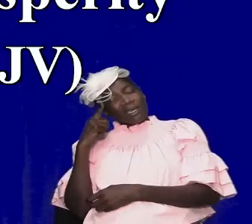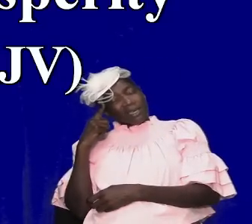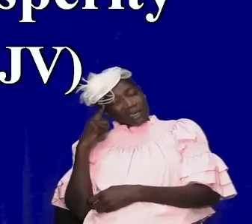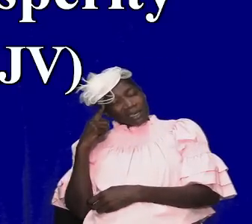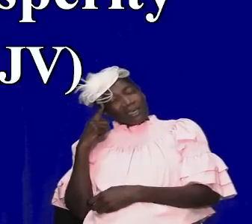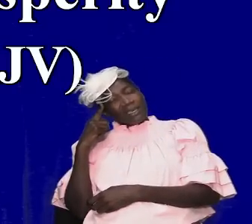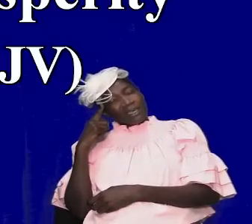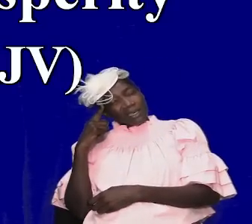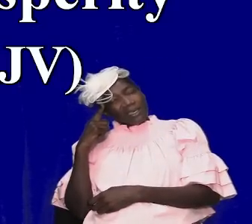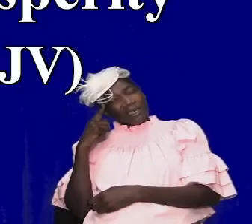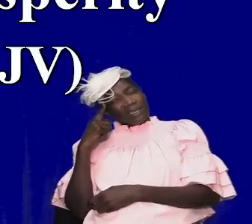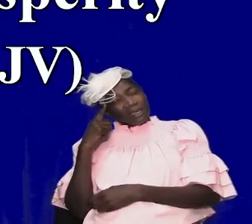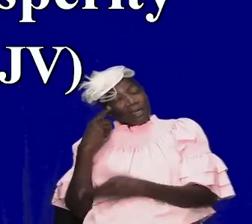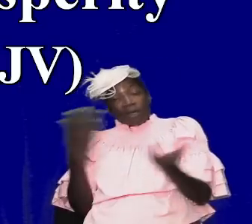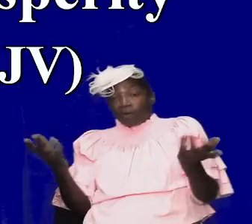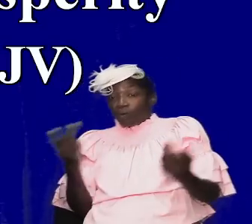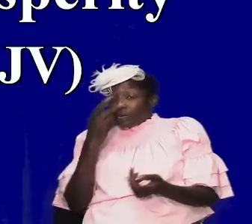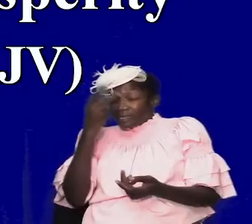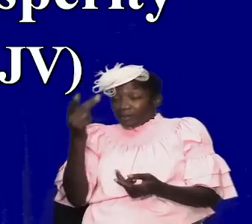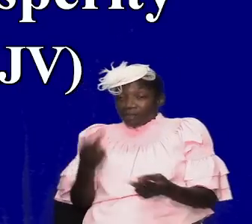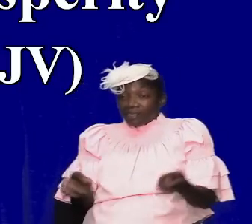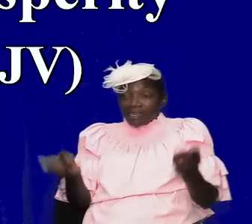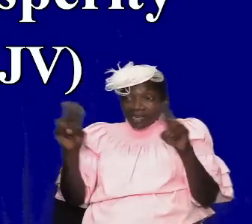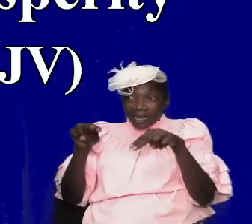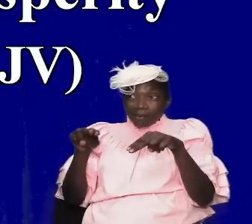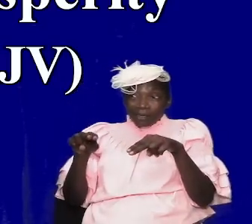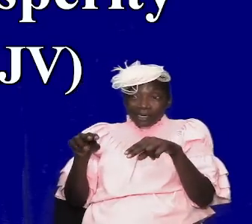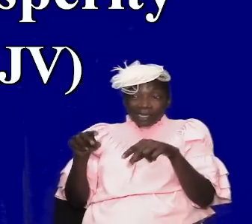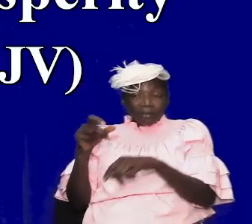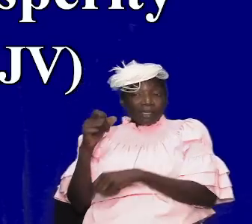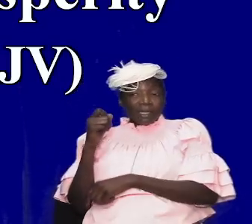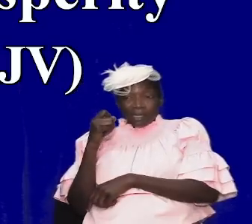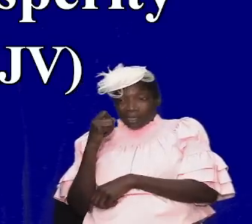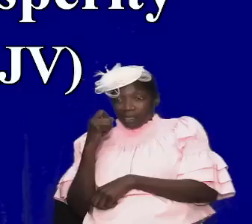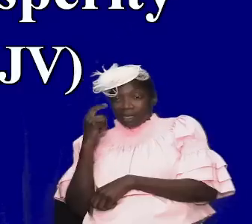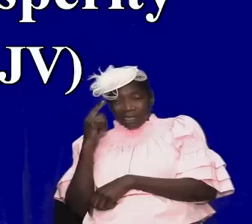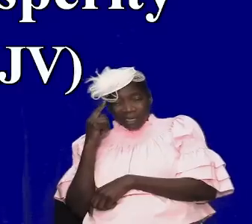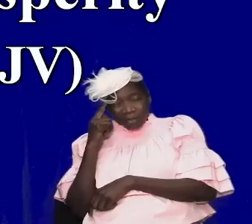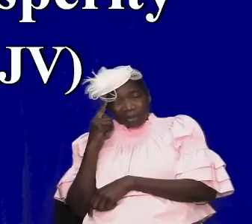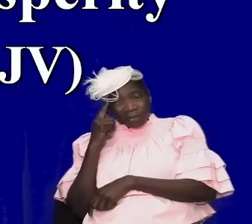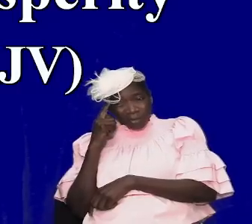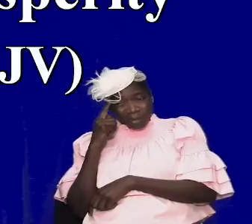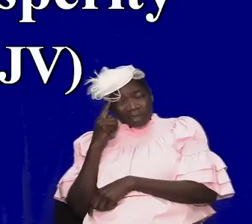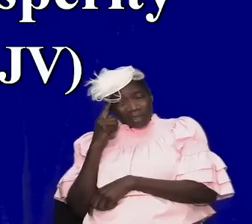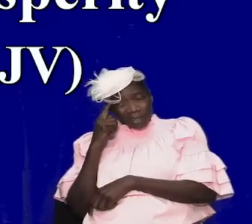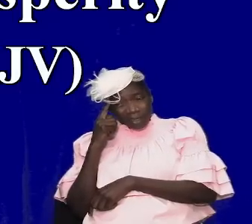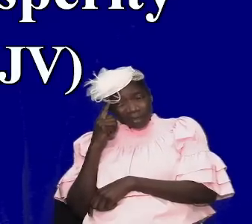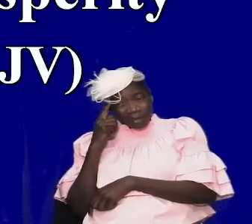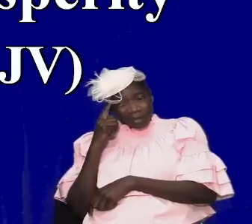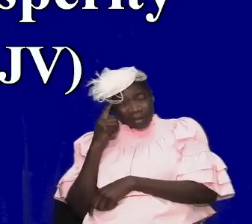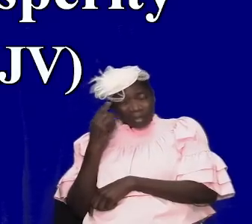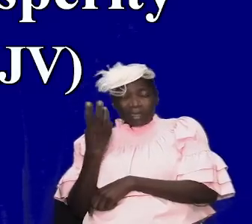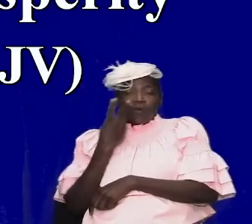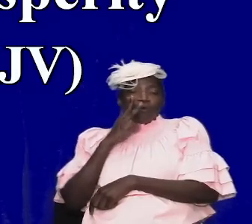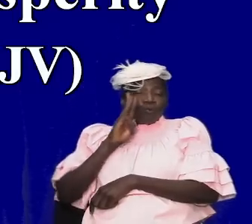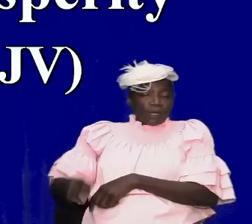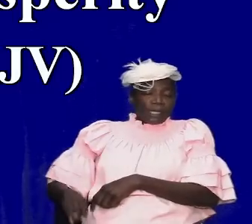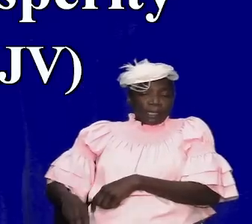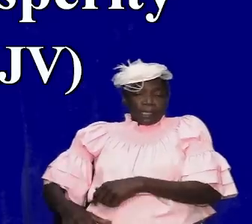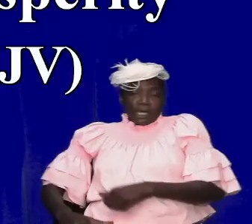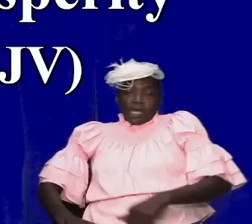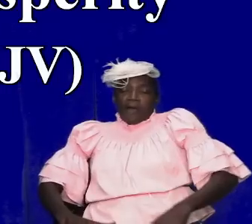with the what he saw happening he noticed that those that were wicked and and boastful